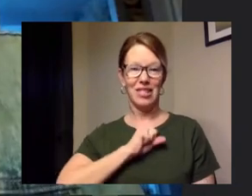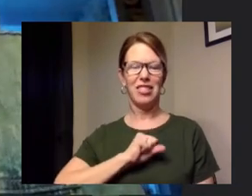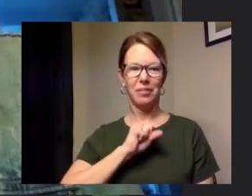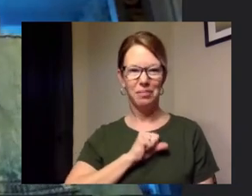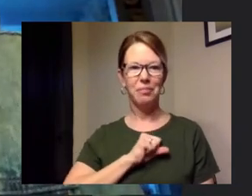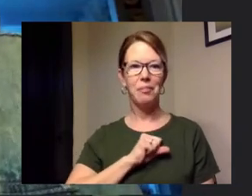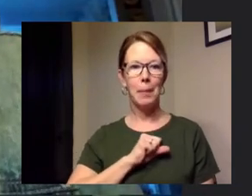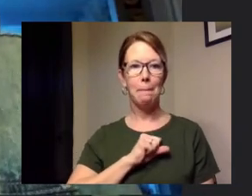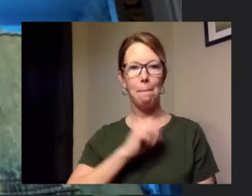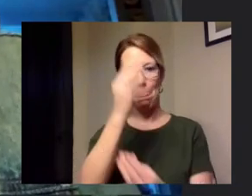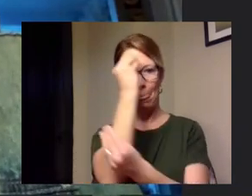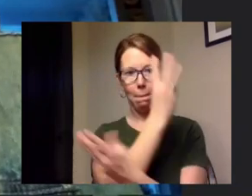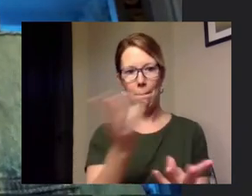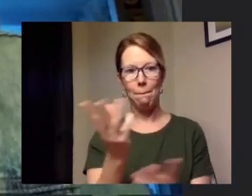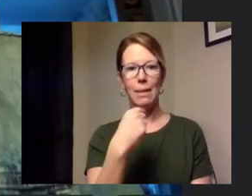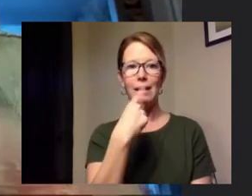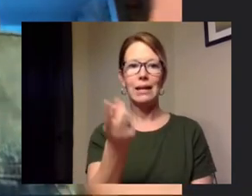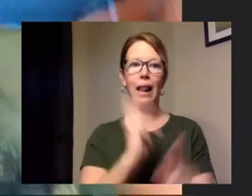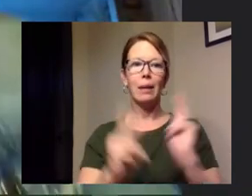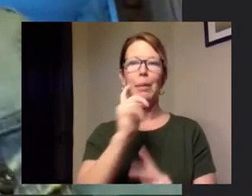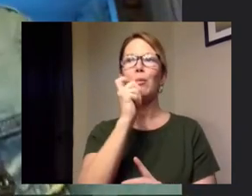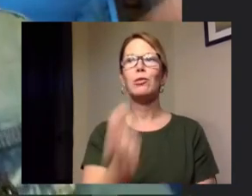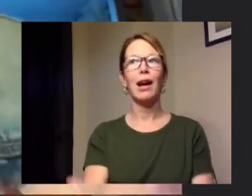telling people not to come to yellow springs